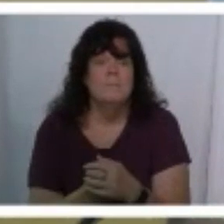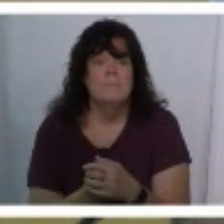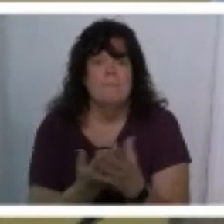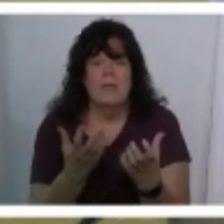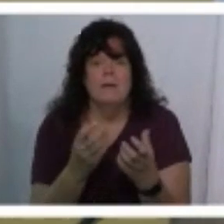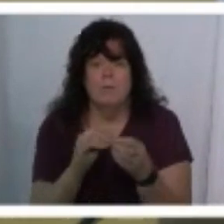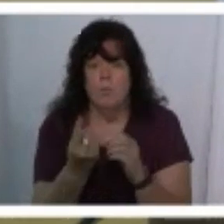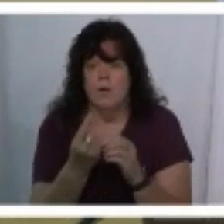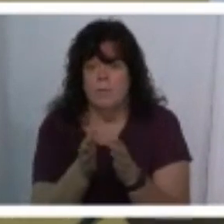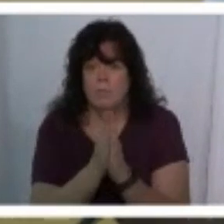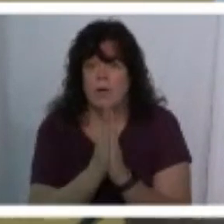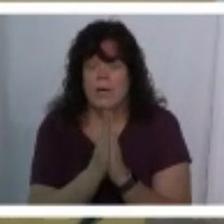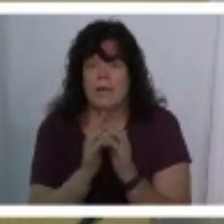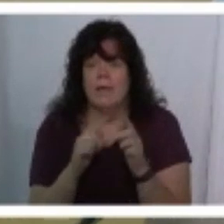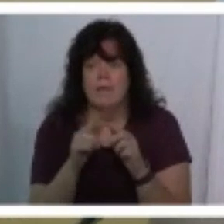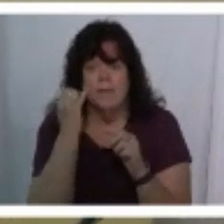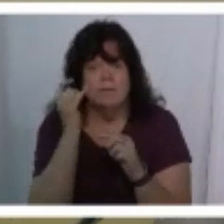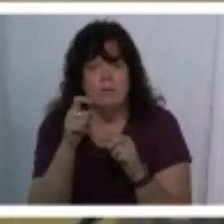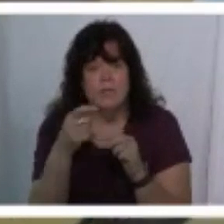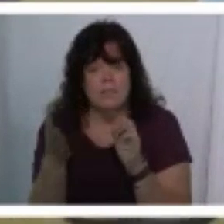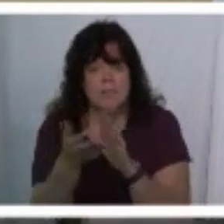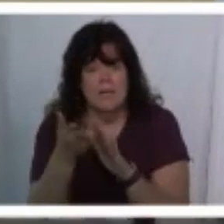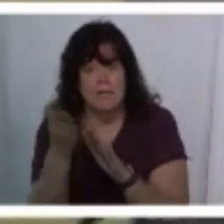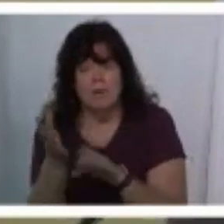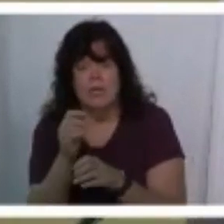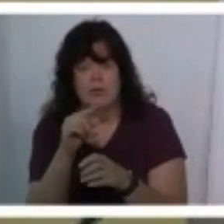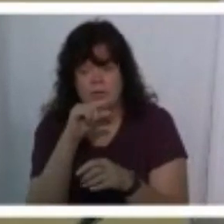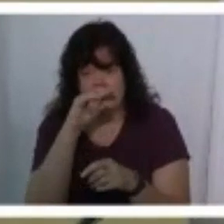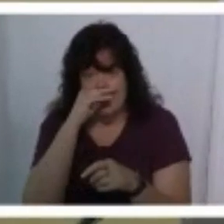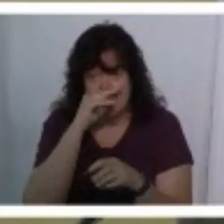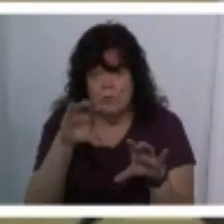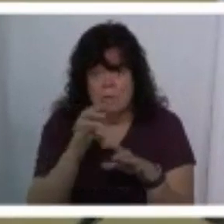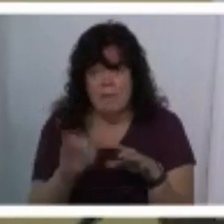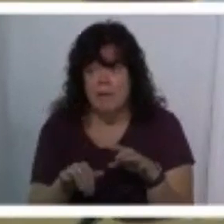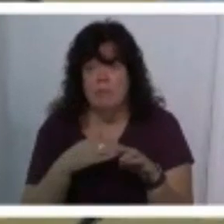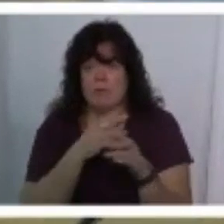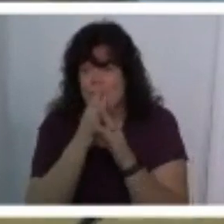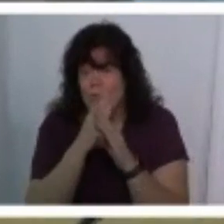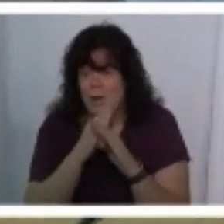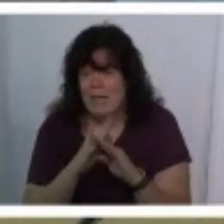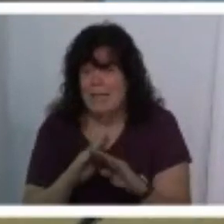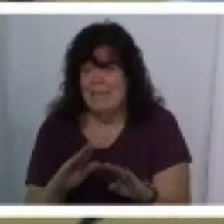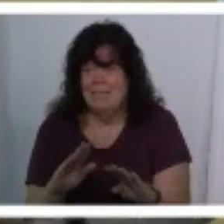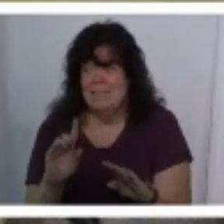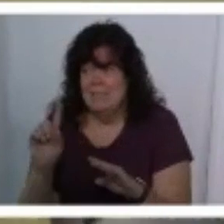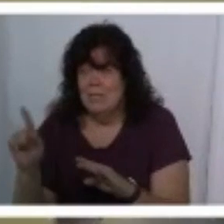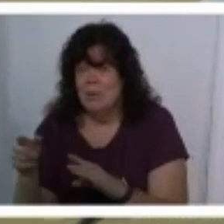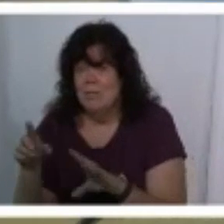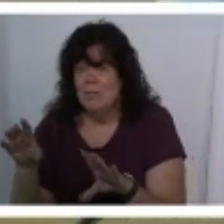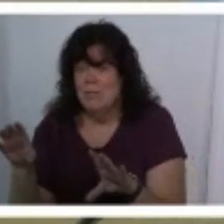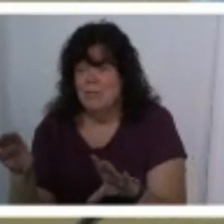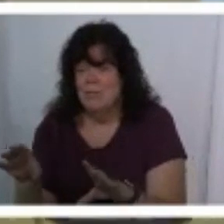i'll pray and then if you need to leave or get your kids or do something that will you quietly go ahead